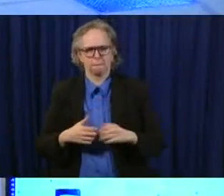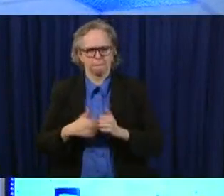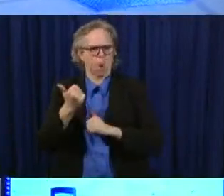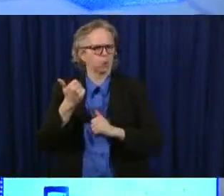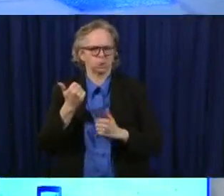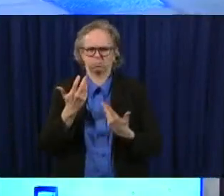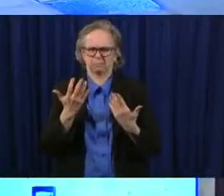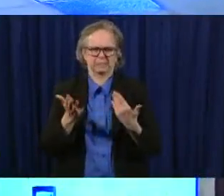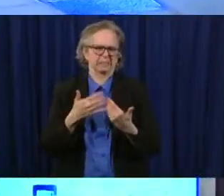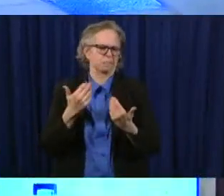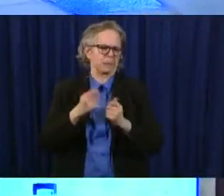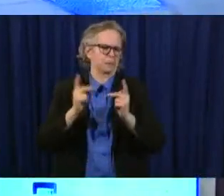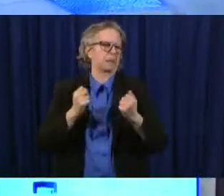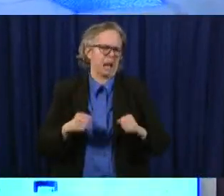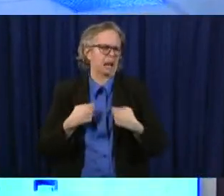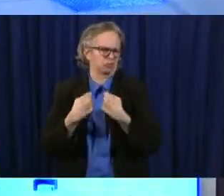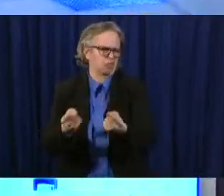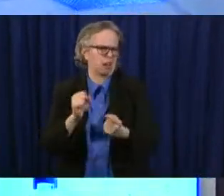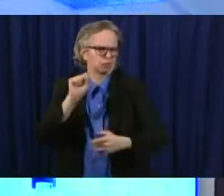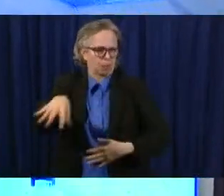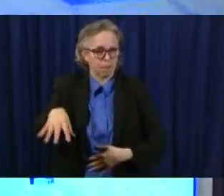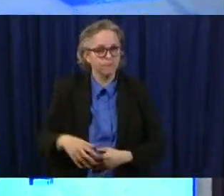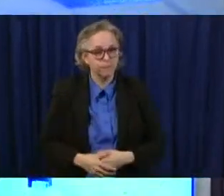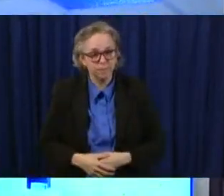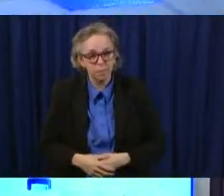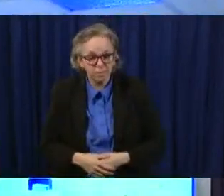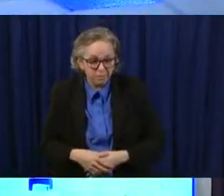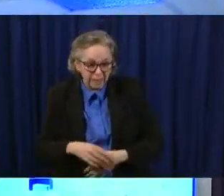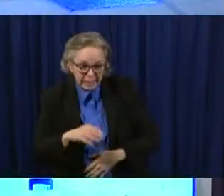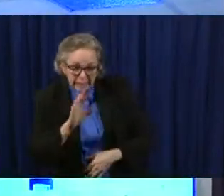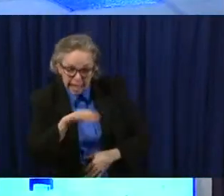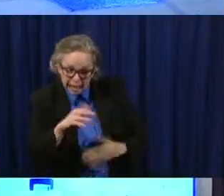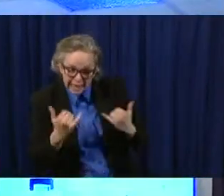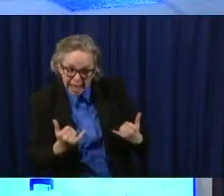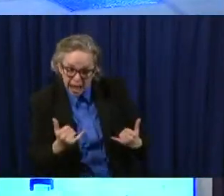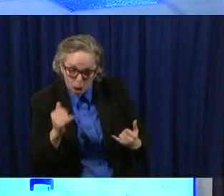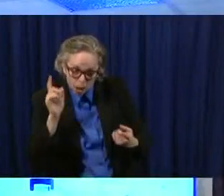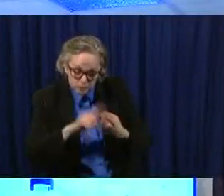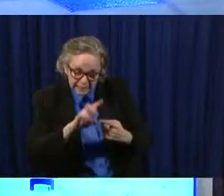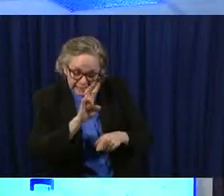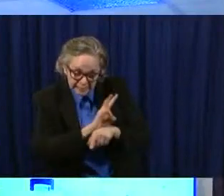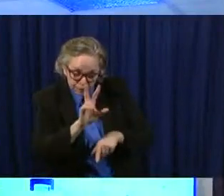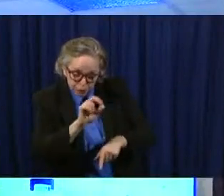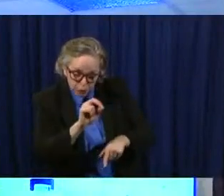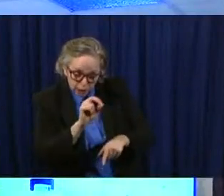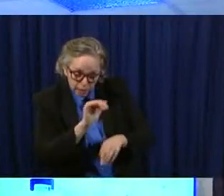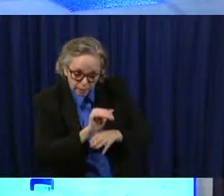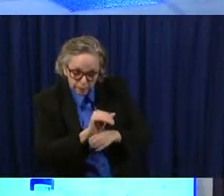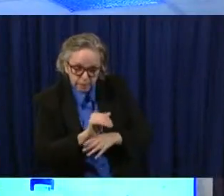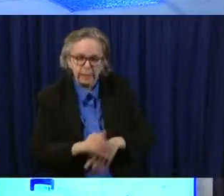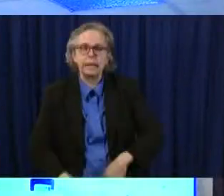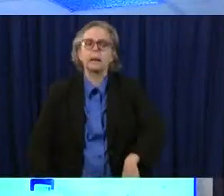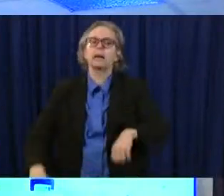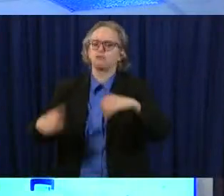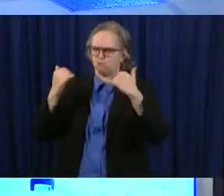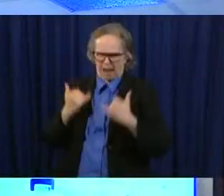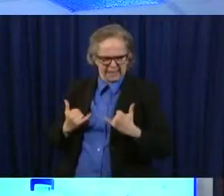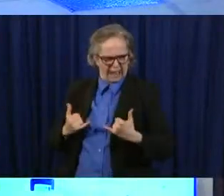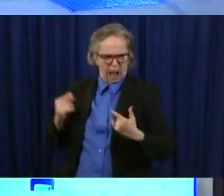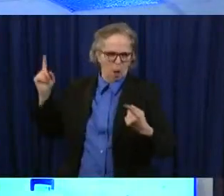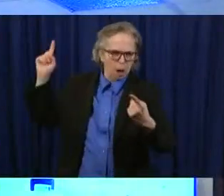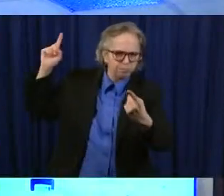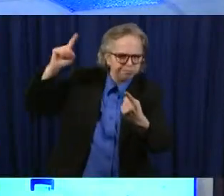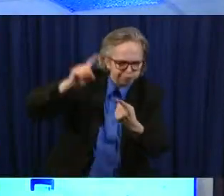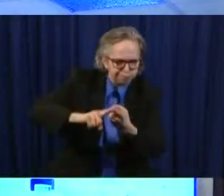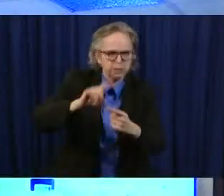distance to and they can do that frank between right now and 7 30 tonight right now and until 7 30 tonight and we're